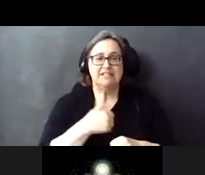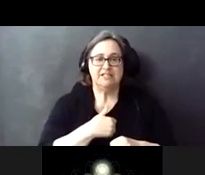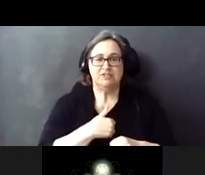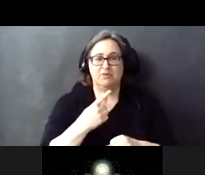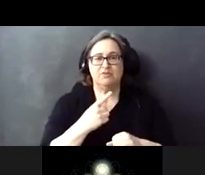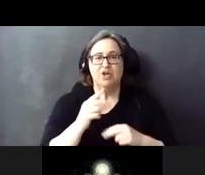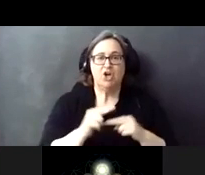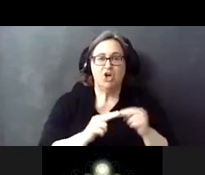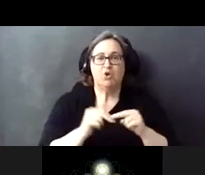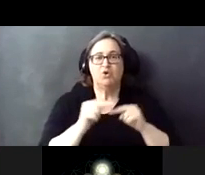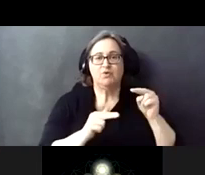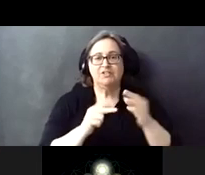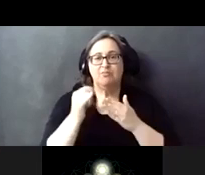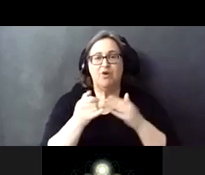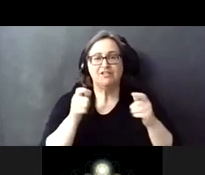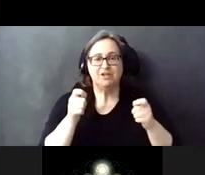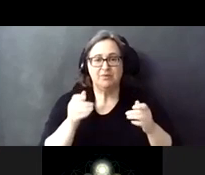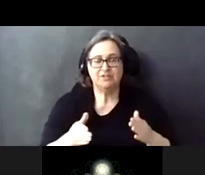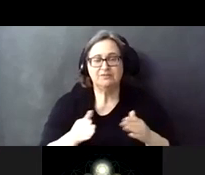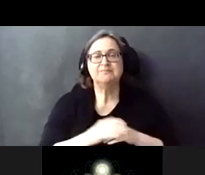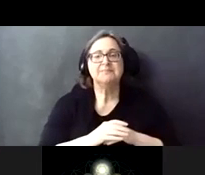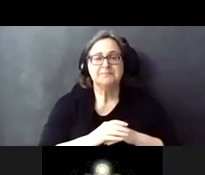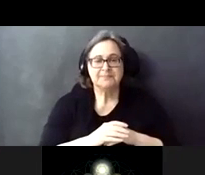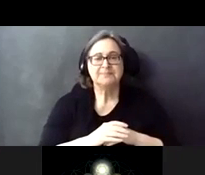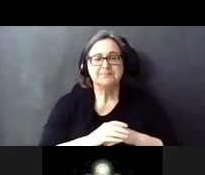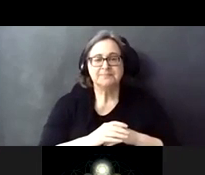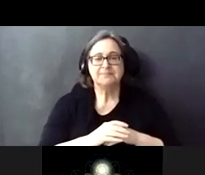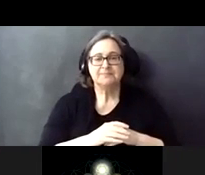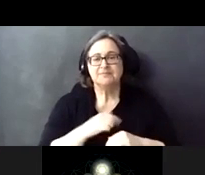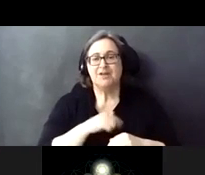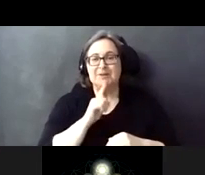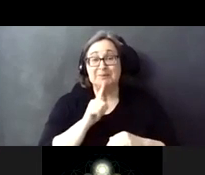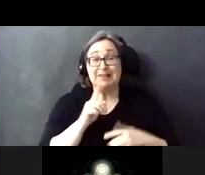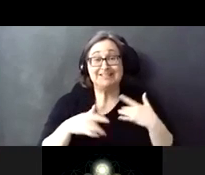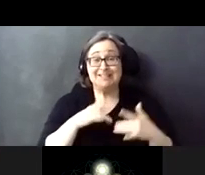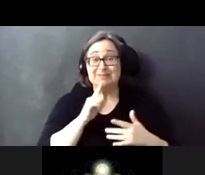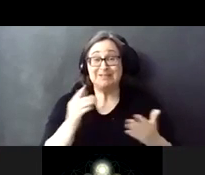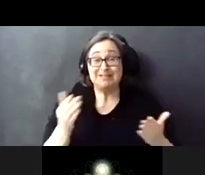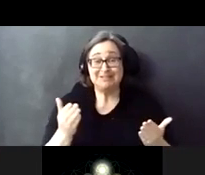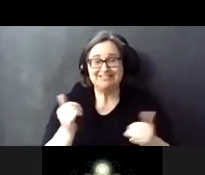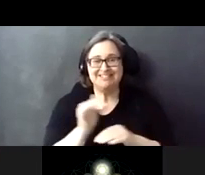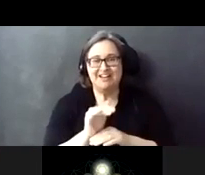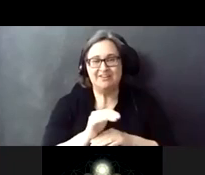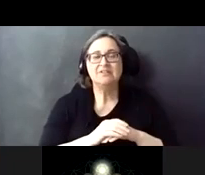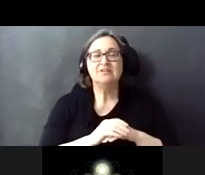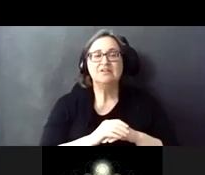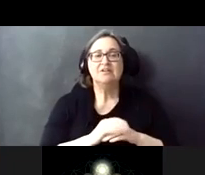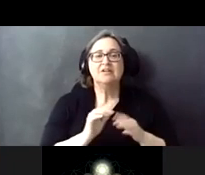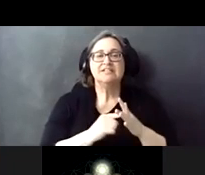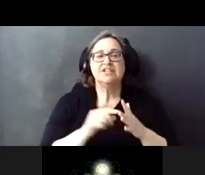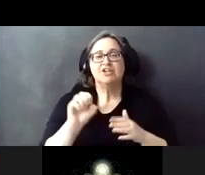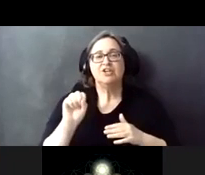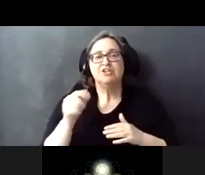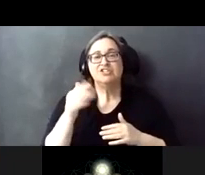of the construction project managers on the project. And I am super excited to be here tonight because starting stage a